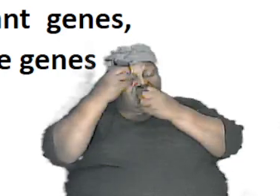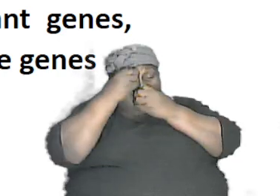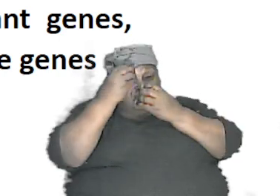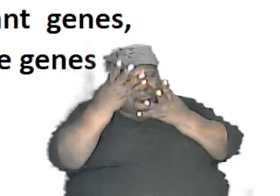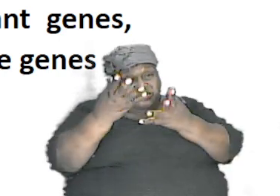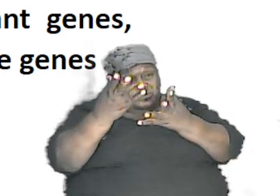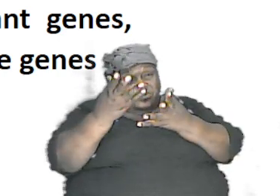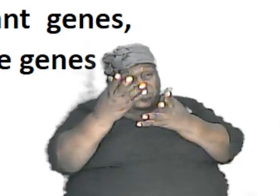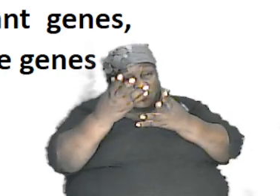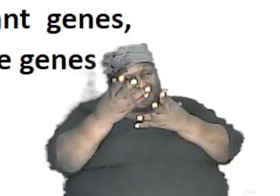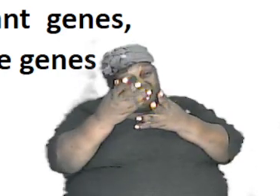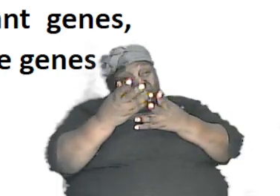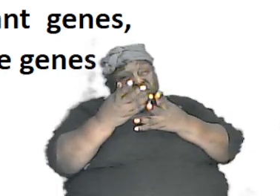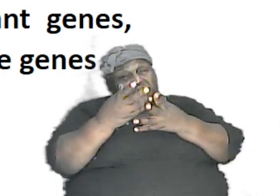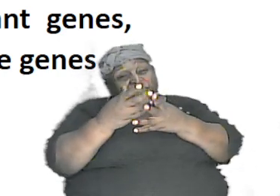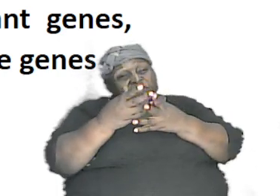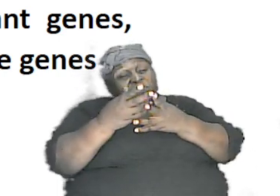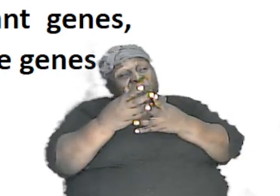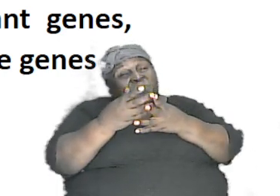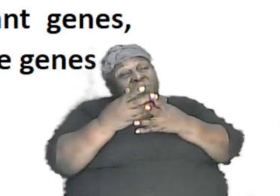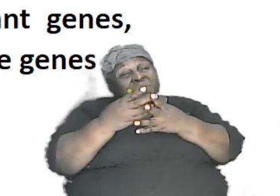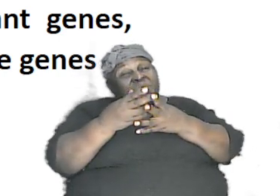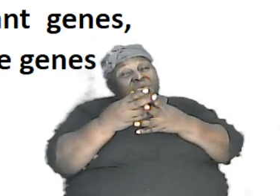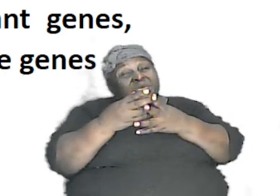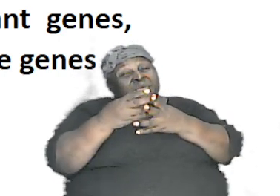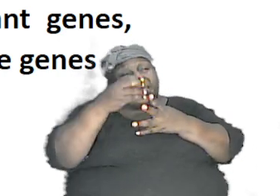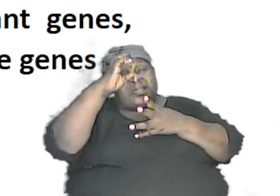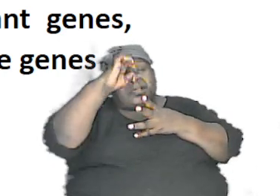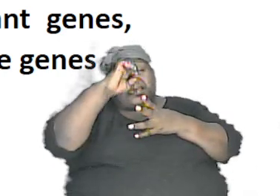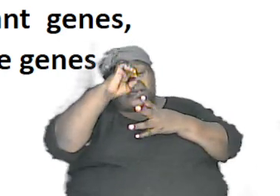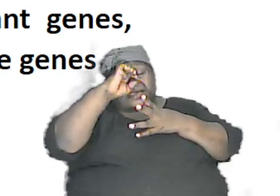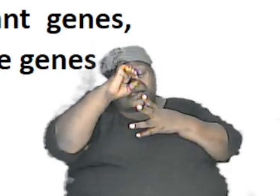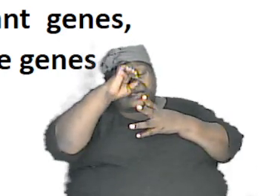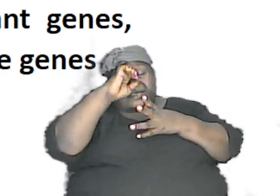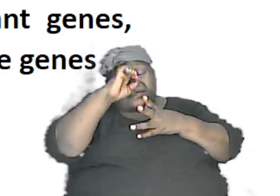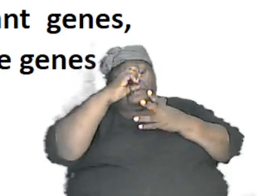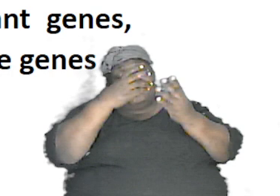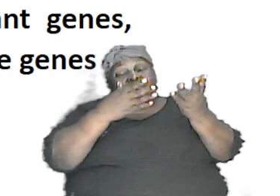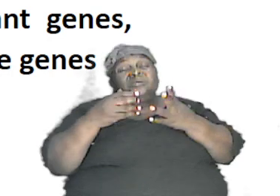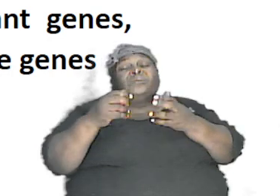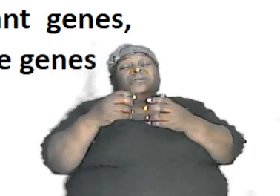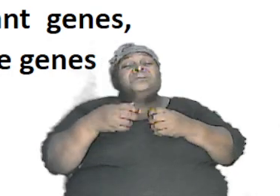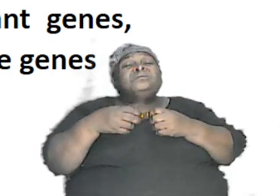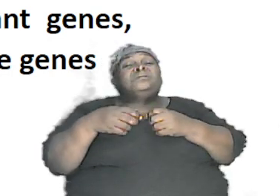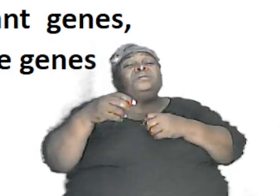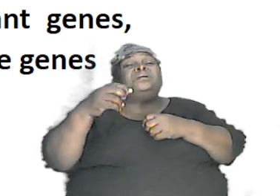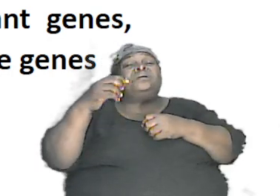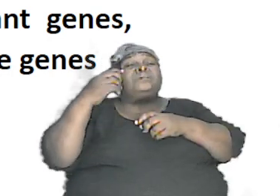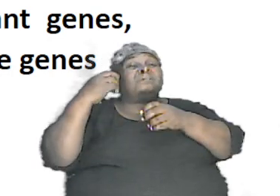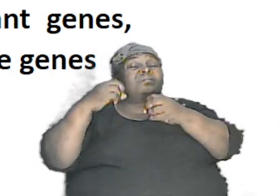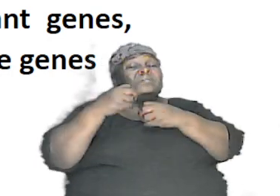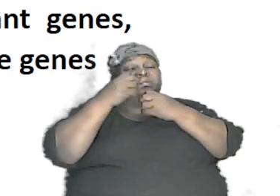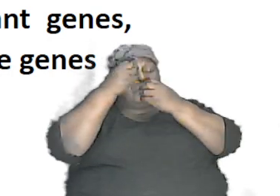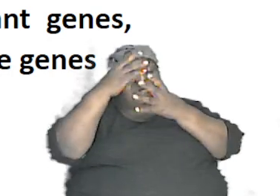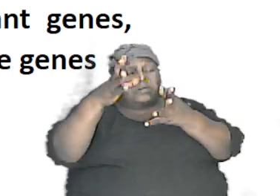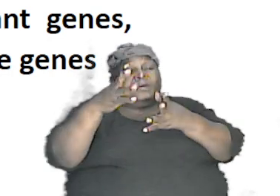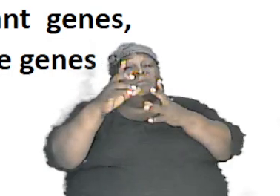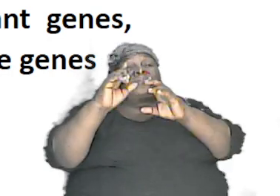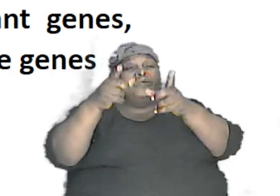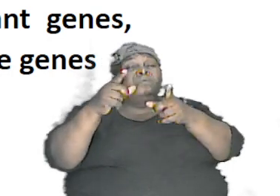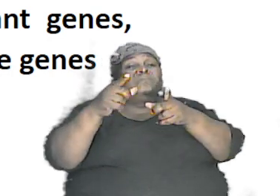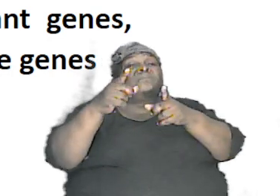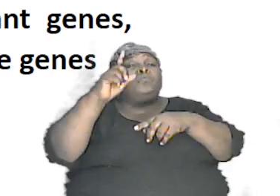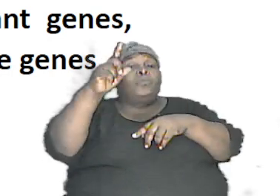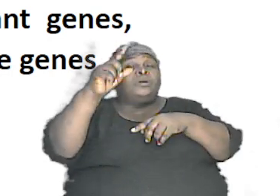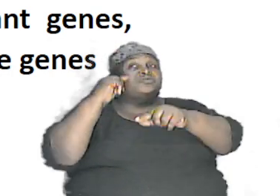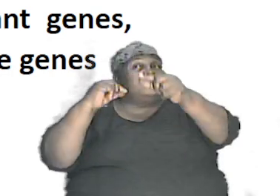that's that vehicle that carry the information and it gets passed from one generation to the next